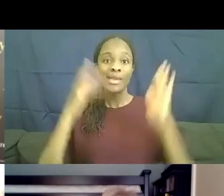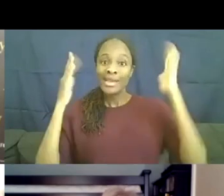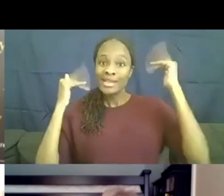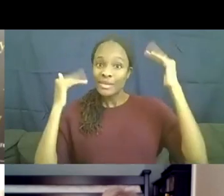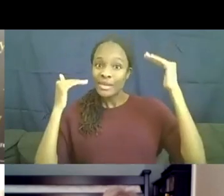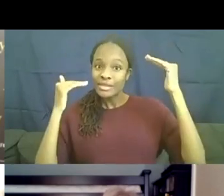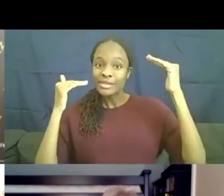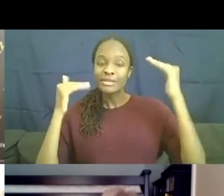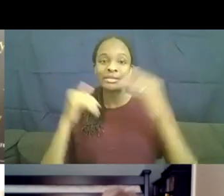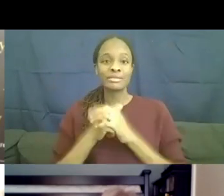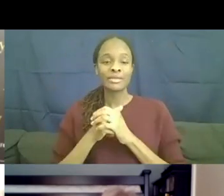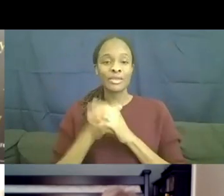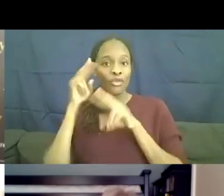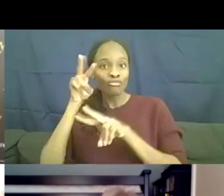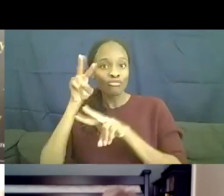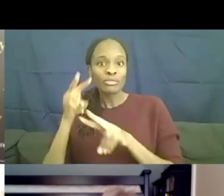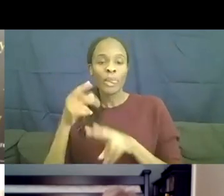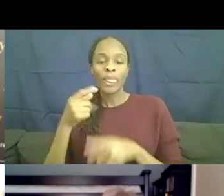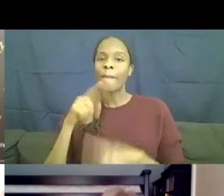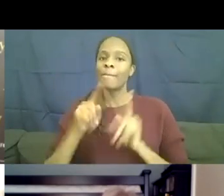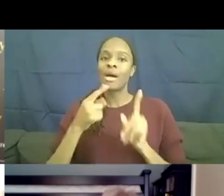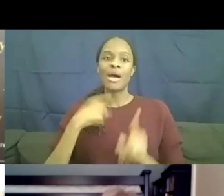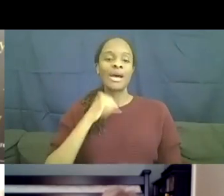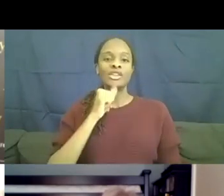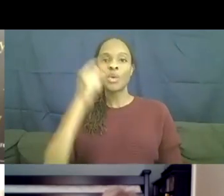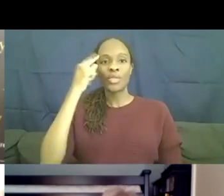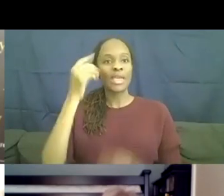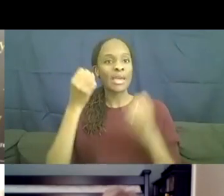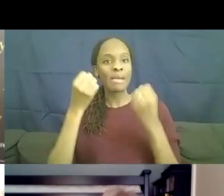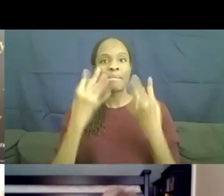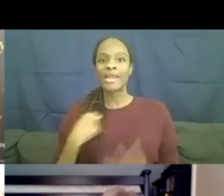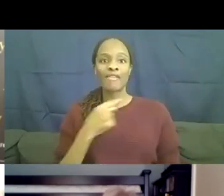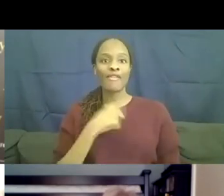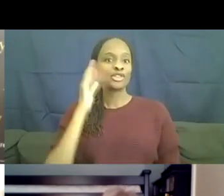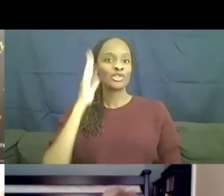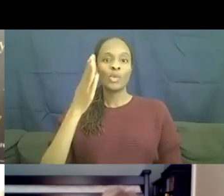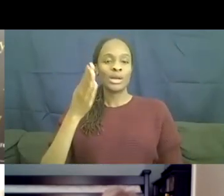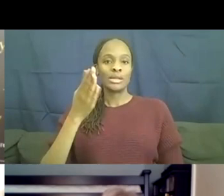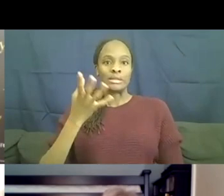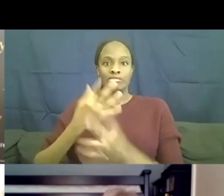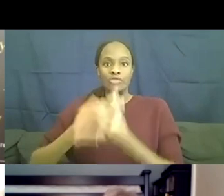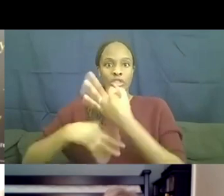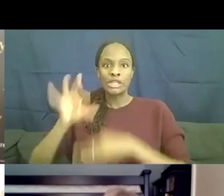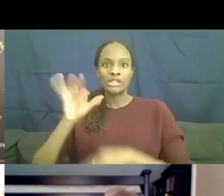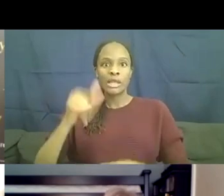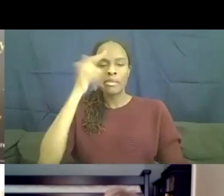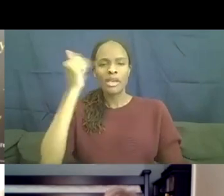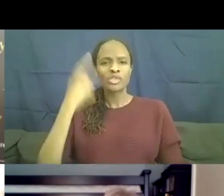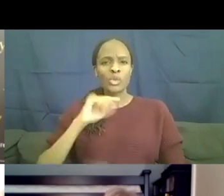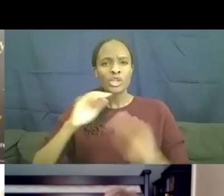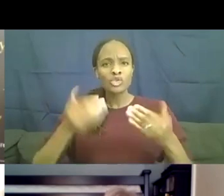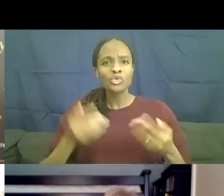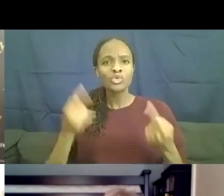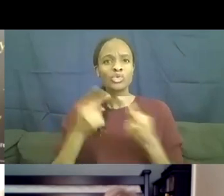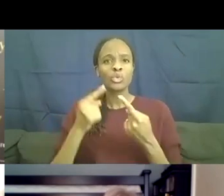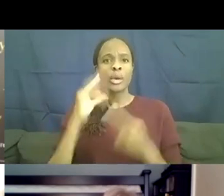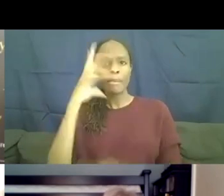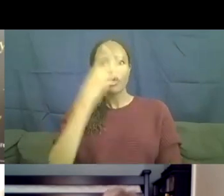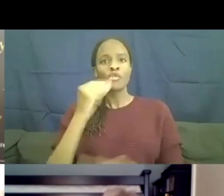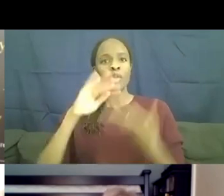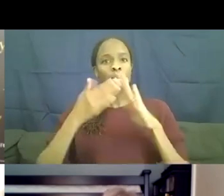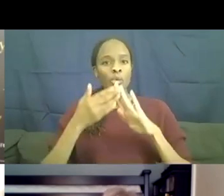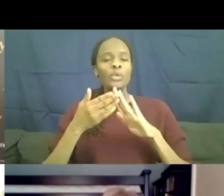I don't think many of us would trade it for the world because we're introduced to this beautiful community of, of, uh,